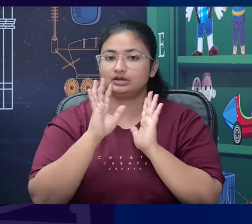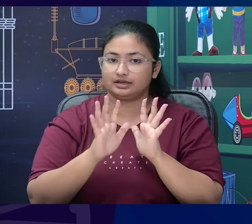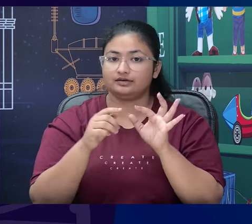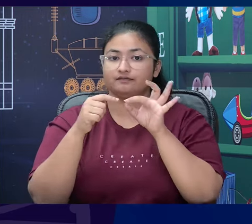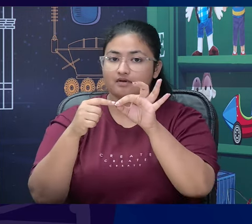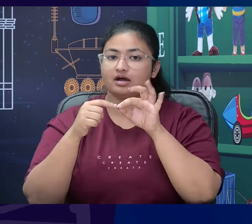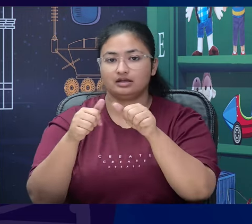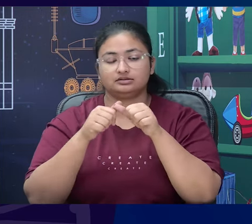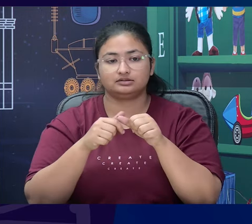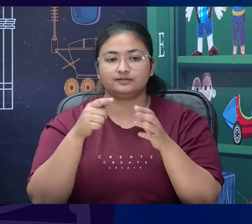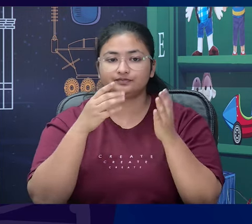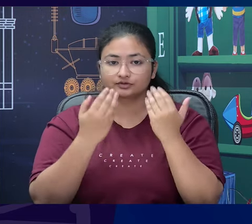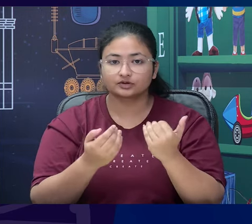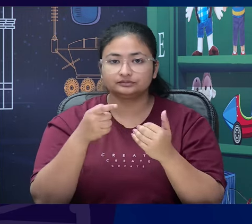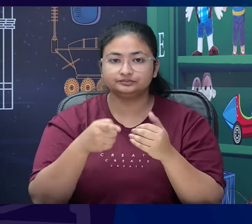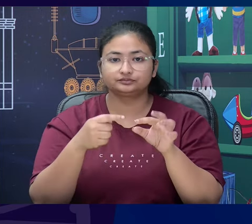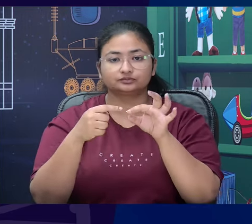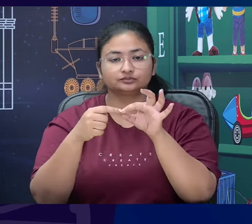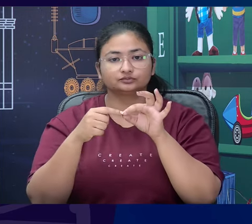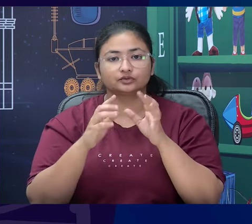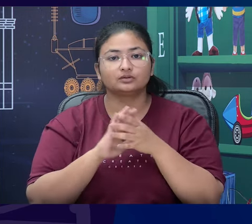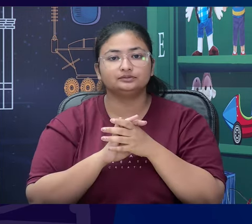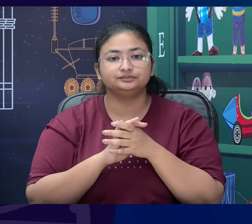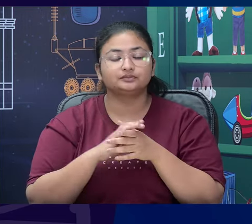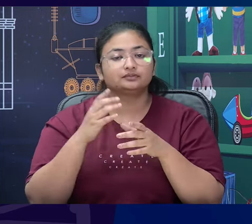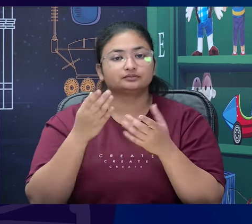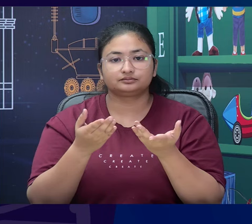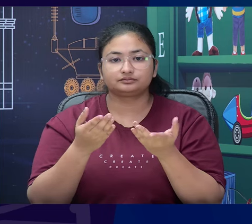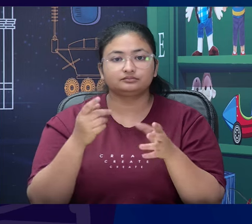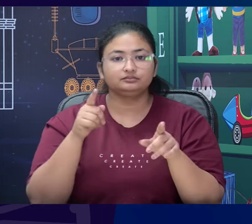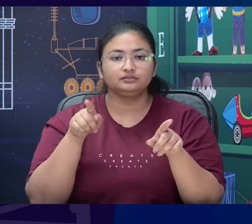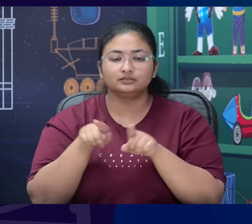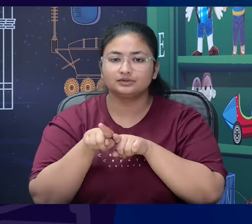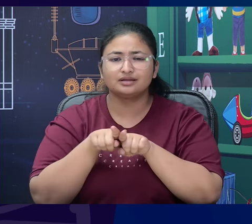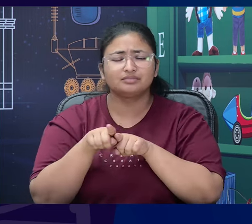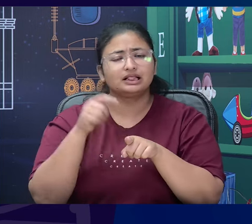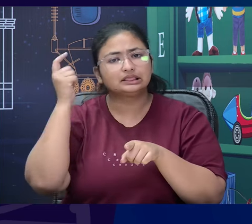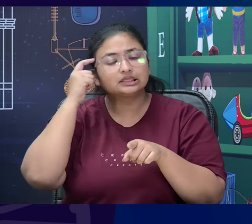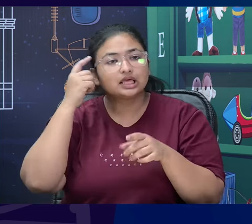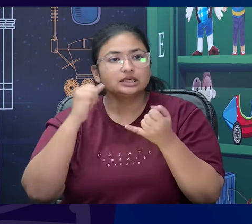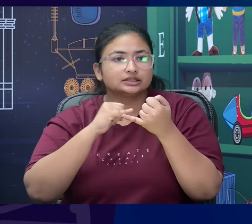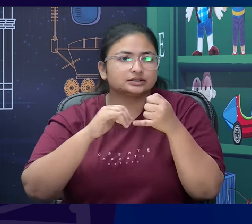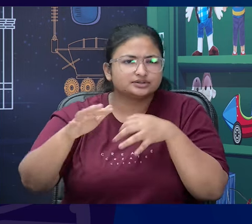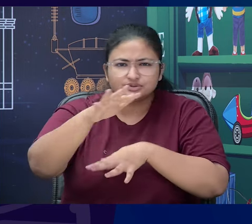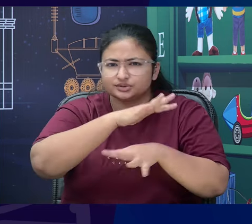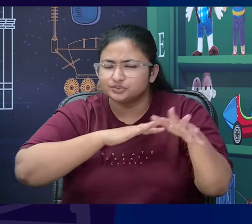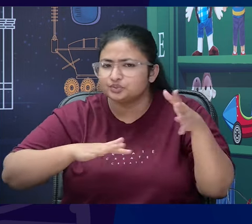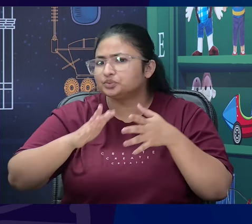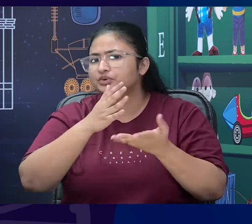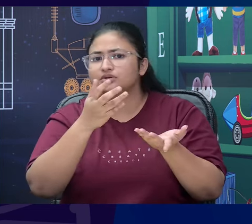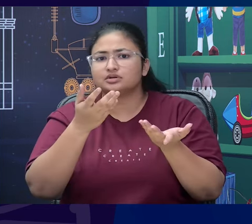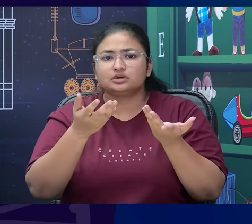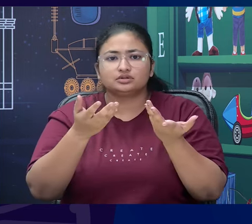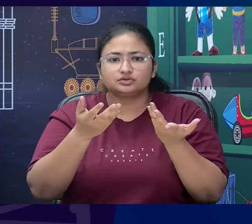critical thinking to think about situations that would you know that would have